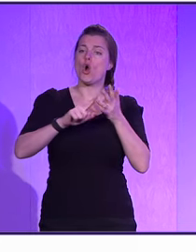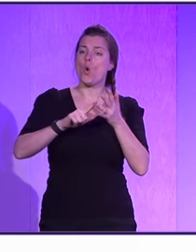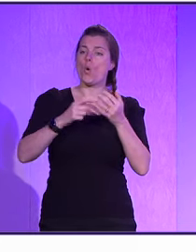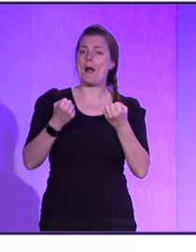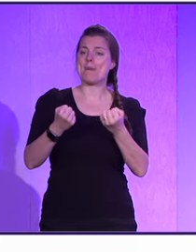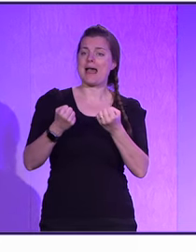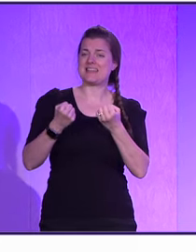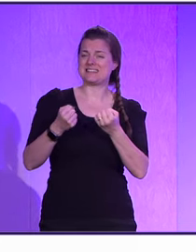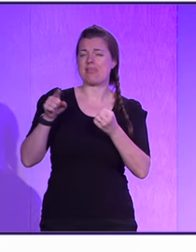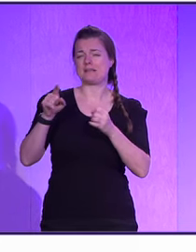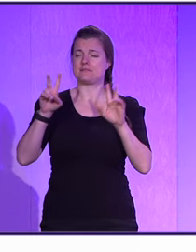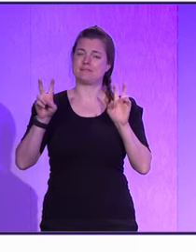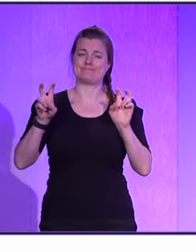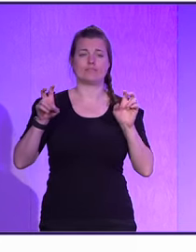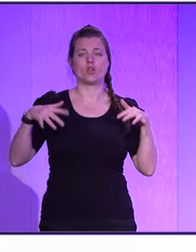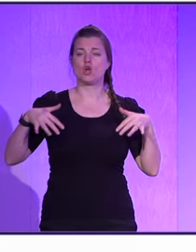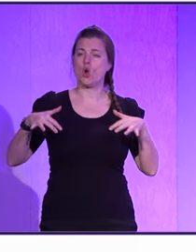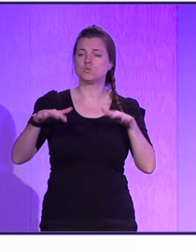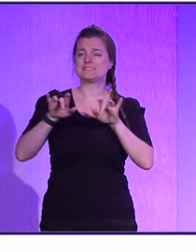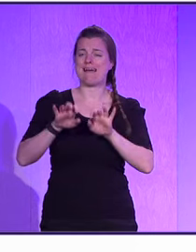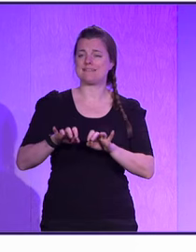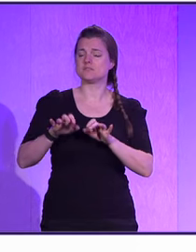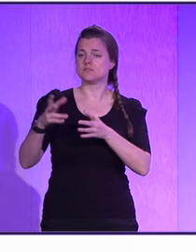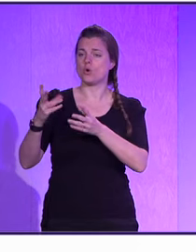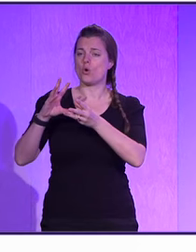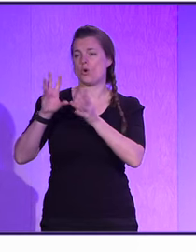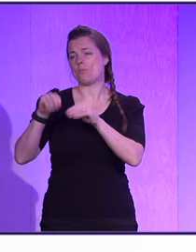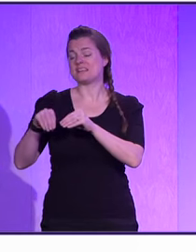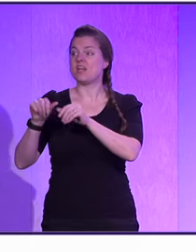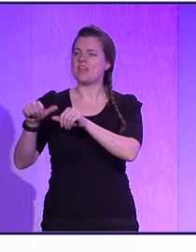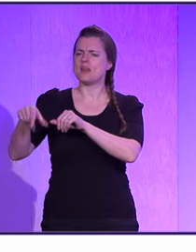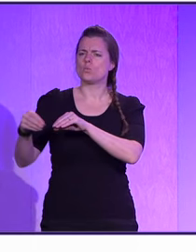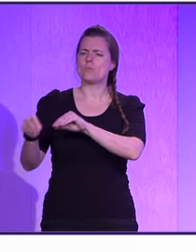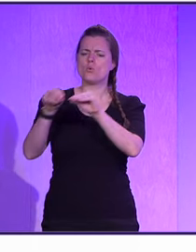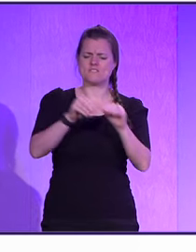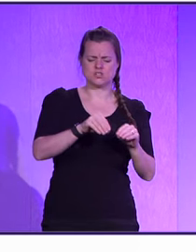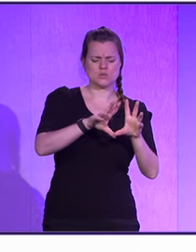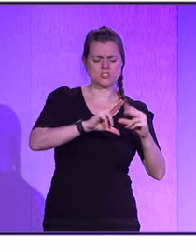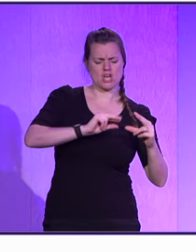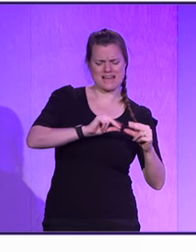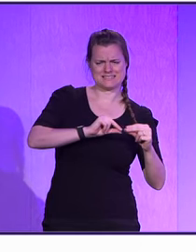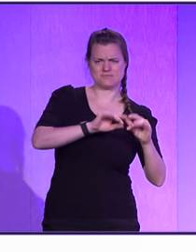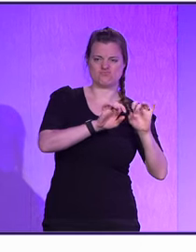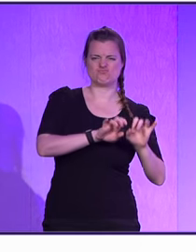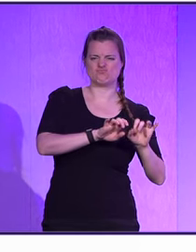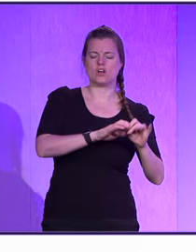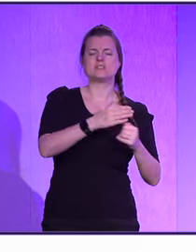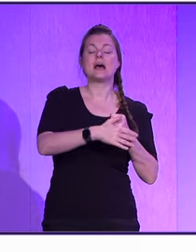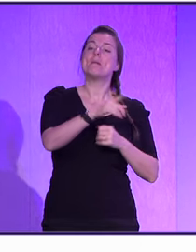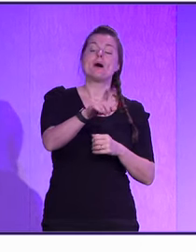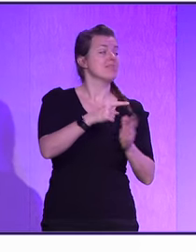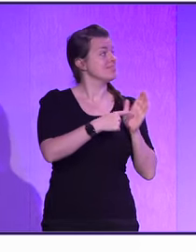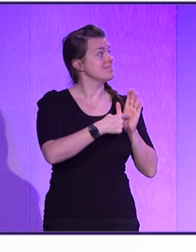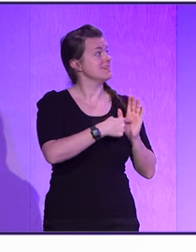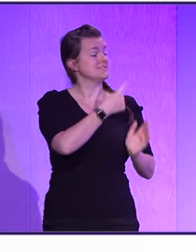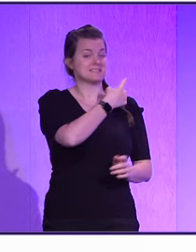which is kind of the ghost text, right? It completes. Then we moved into a chat somewhere on the side. But the example I've